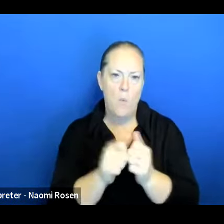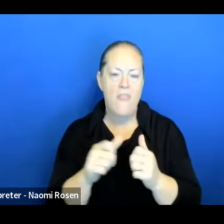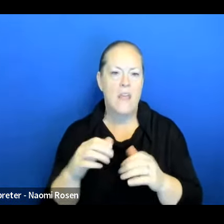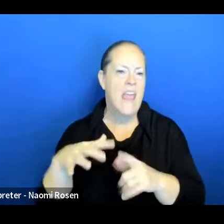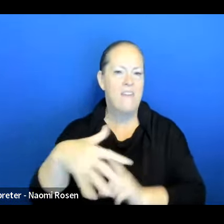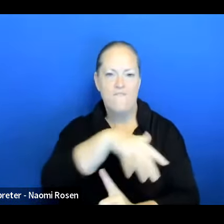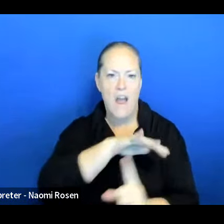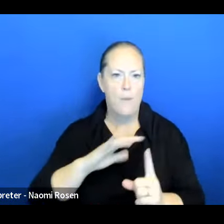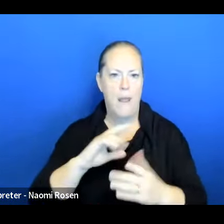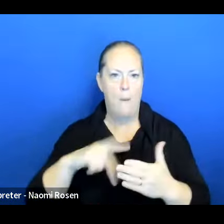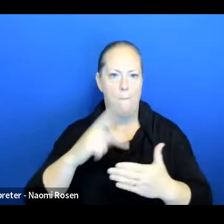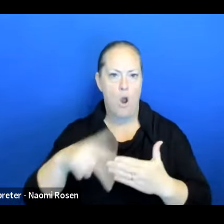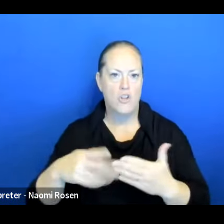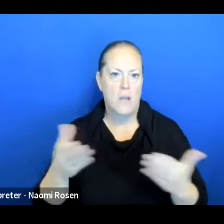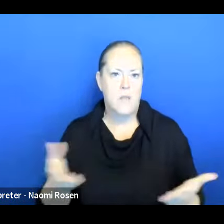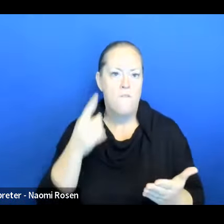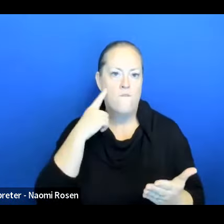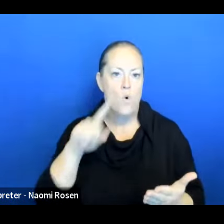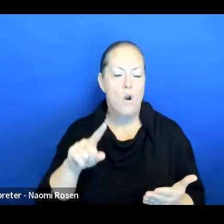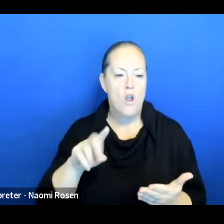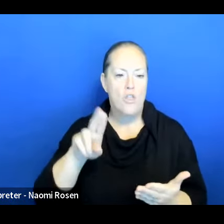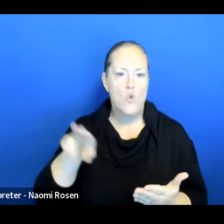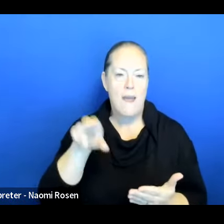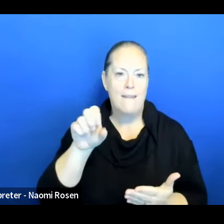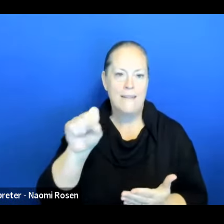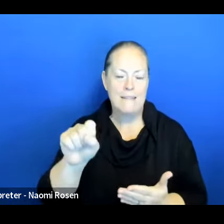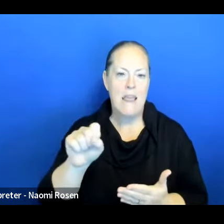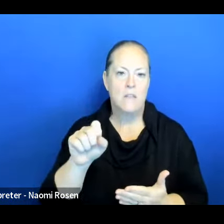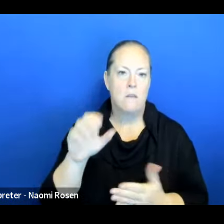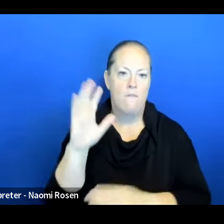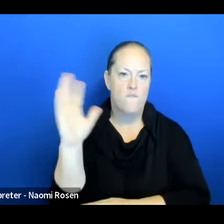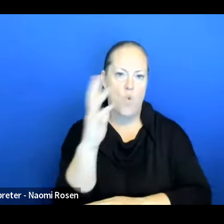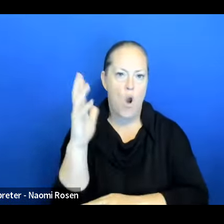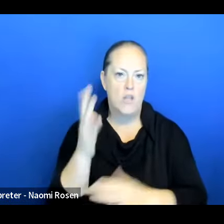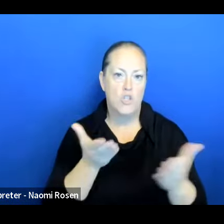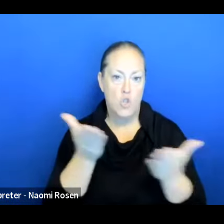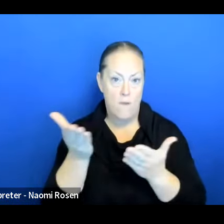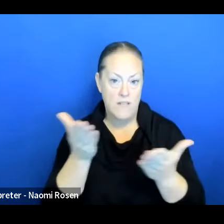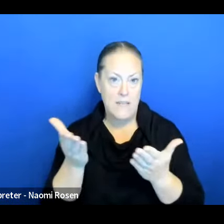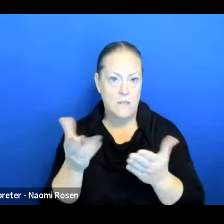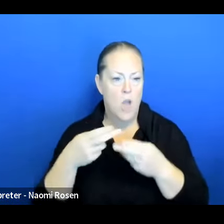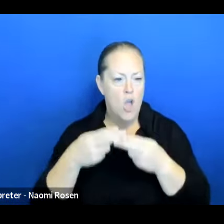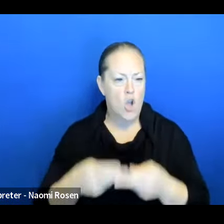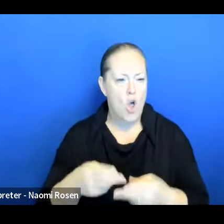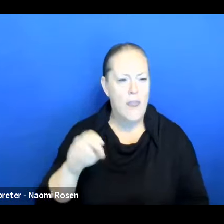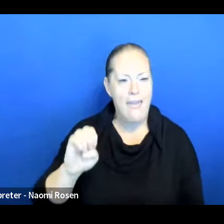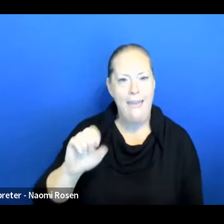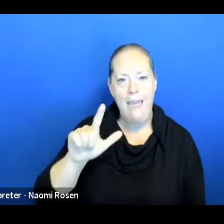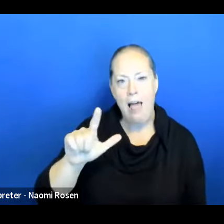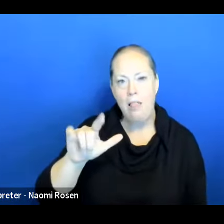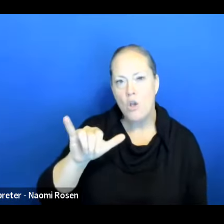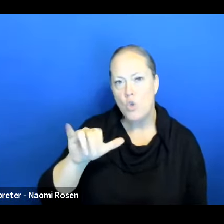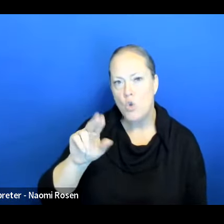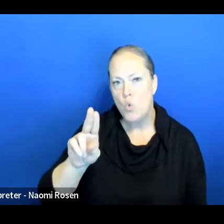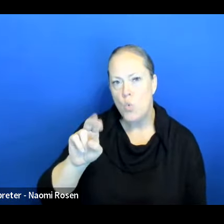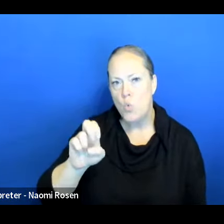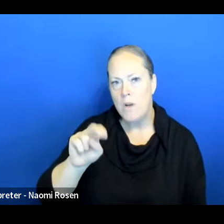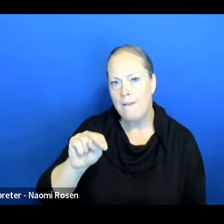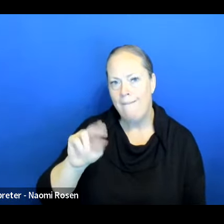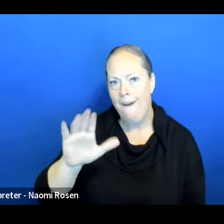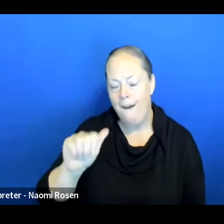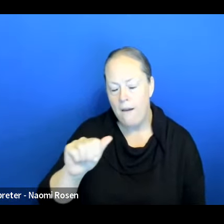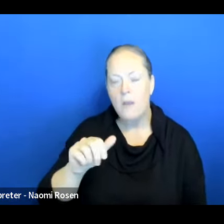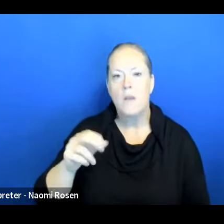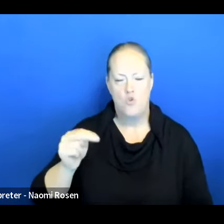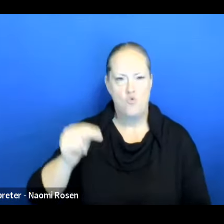Forest Service National Rainforest, El Yonca. Did I get that right? El Yonca. El Yonca and